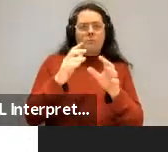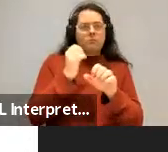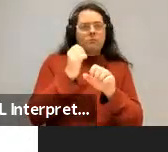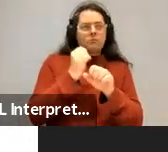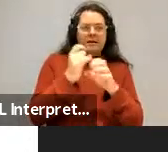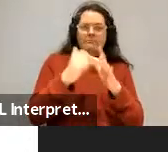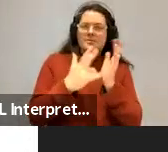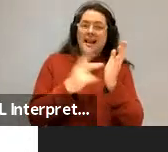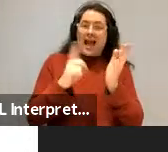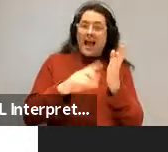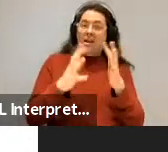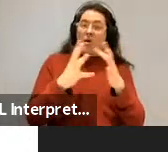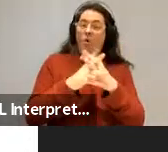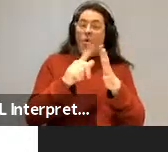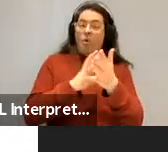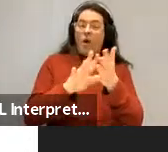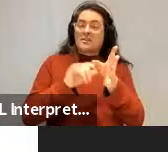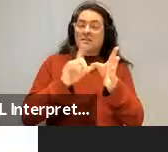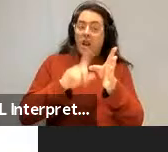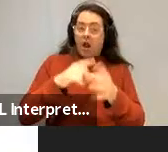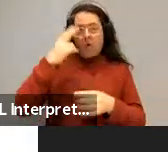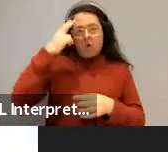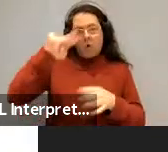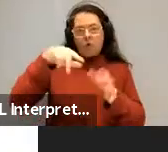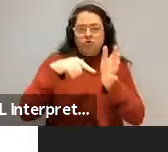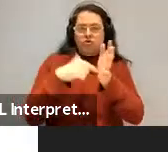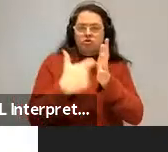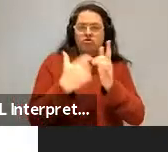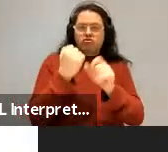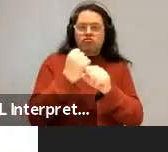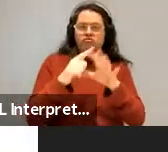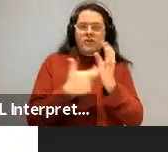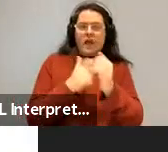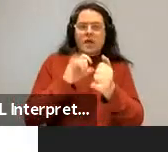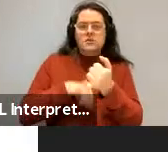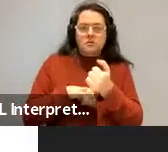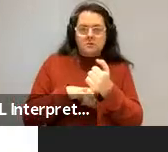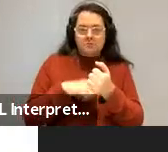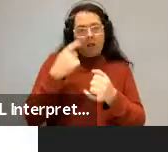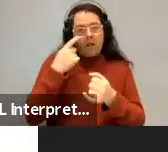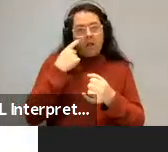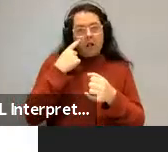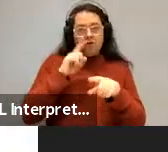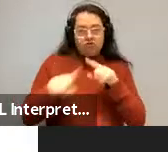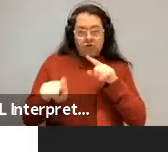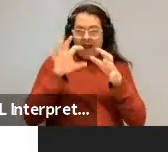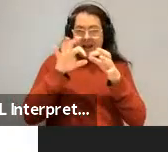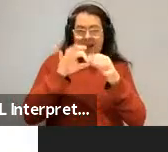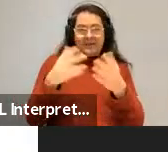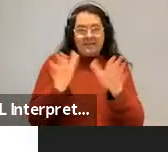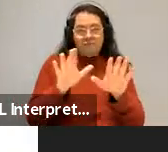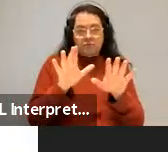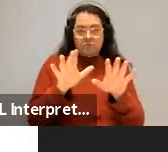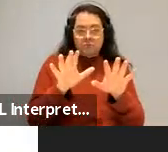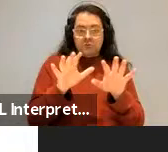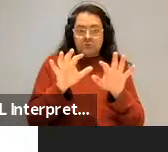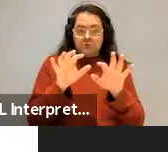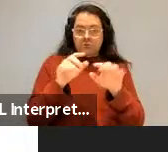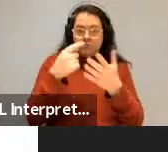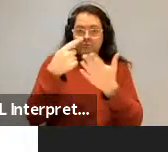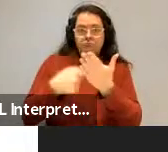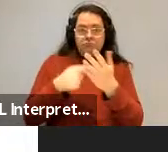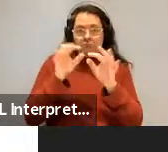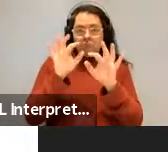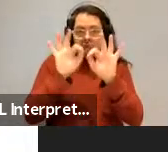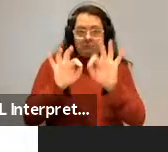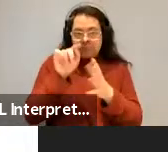where, and we worked on trying to extend that idea to many parameters within that framework. But it turns out there weren't that